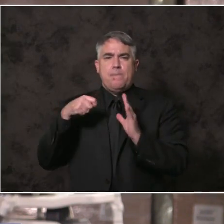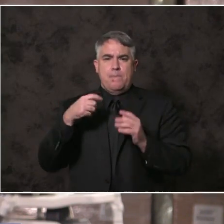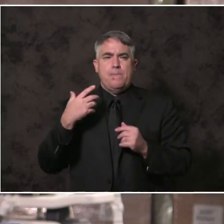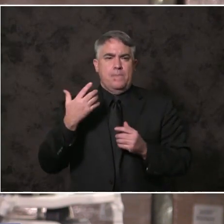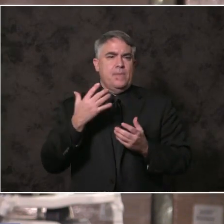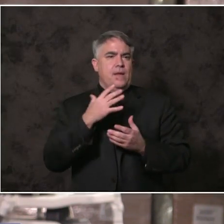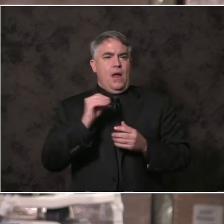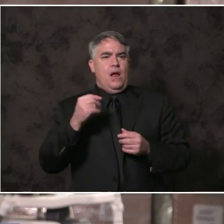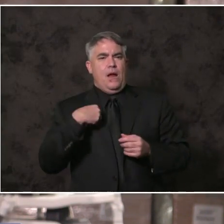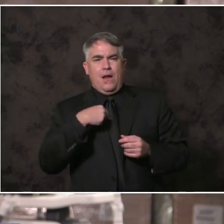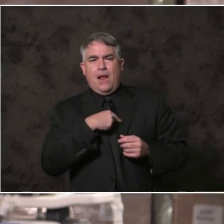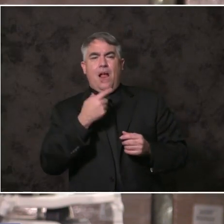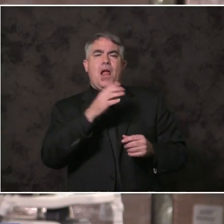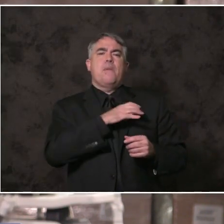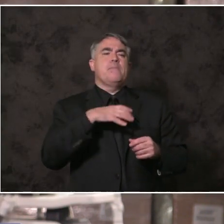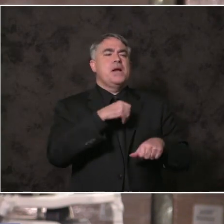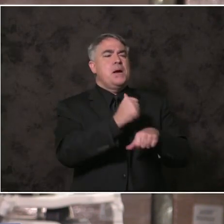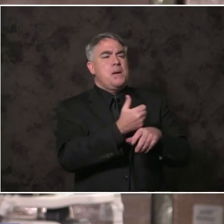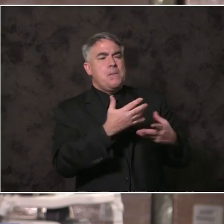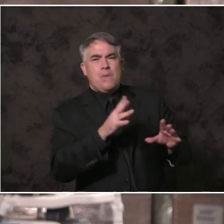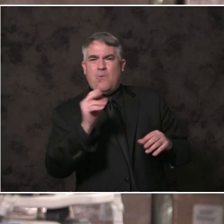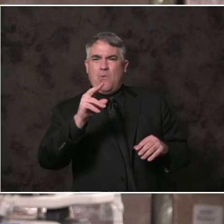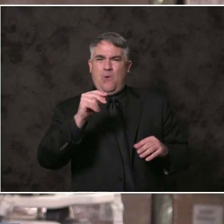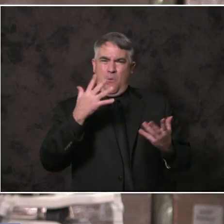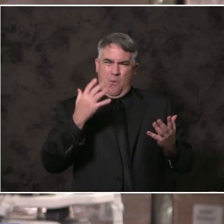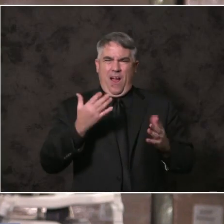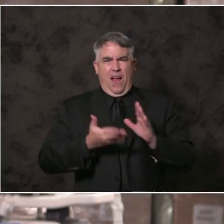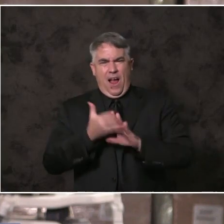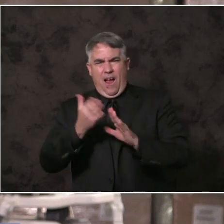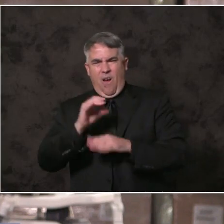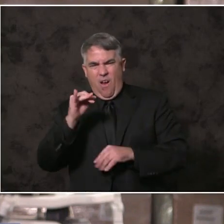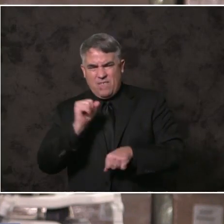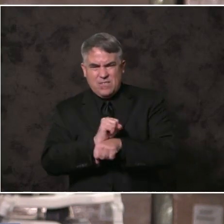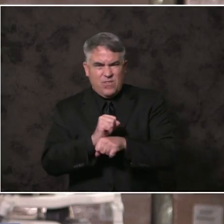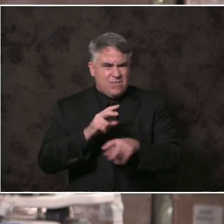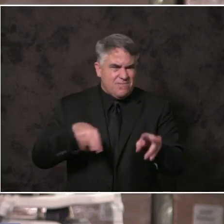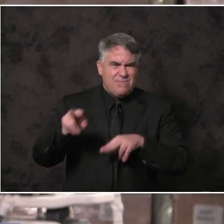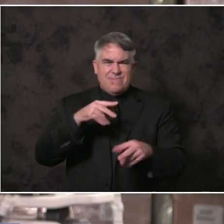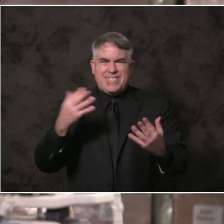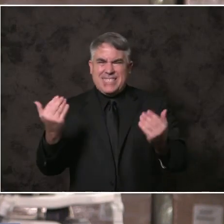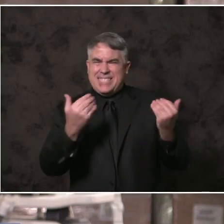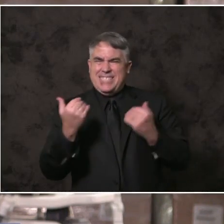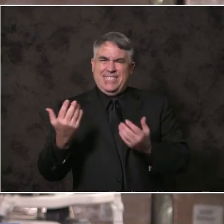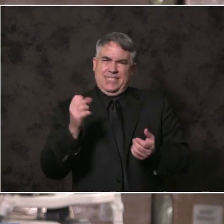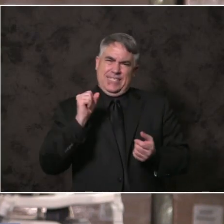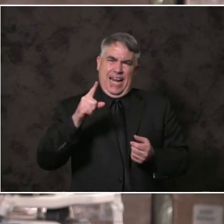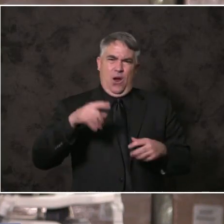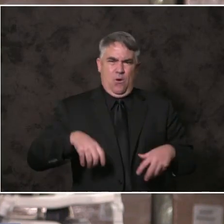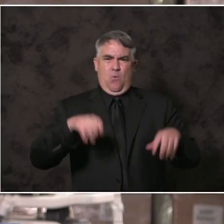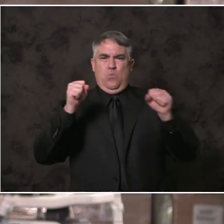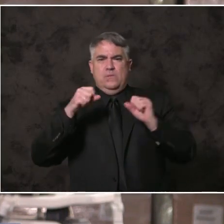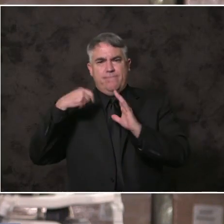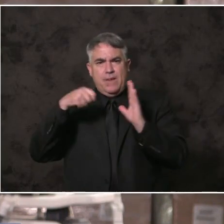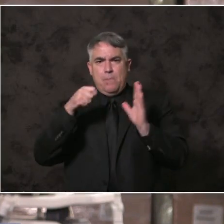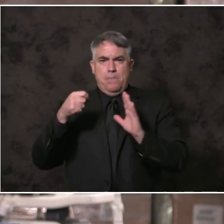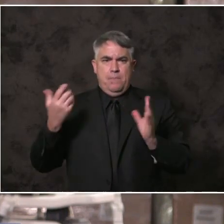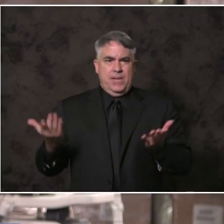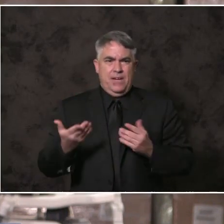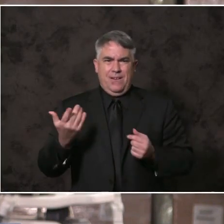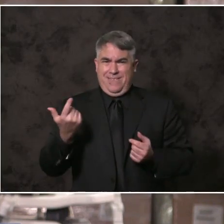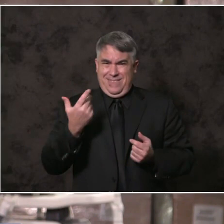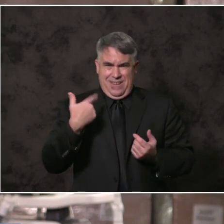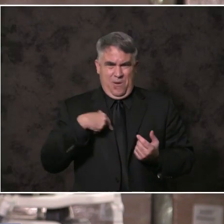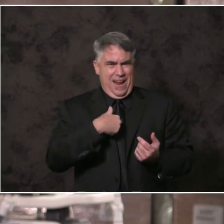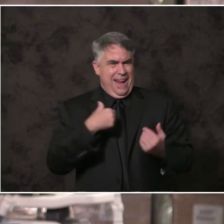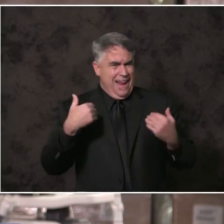but a working office to bring back San Diego's film industry and the good jobs for stagehands, carpenters, designers, artists, and